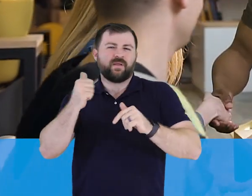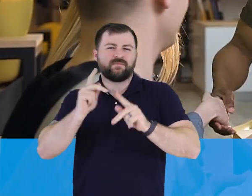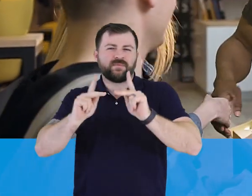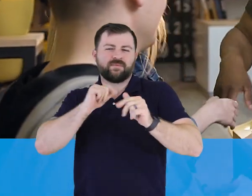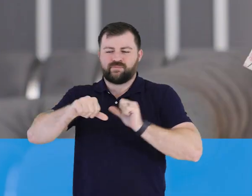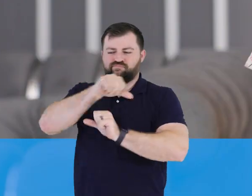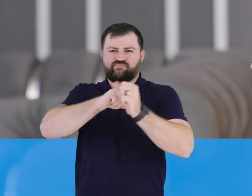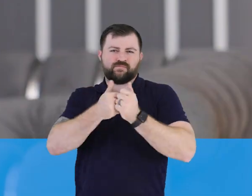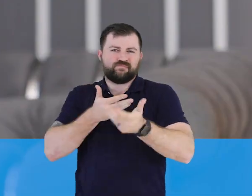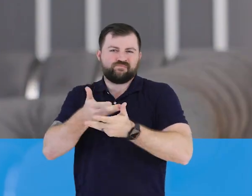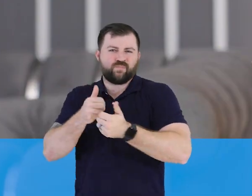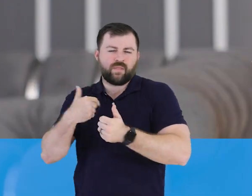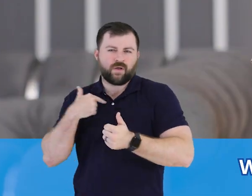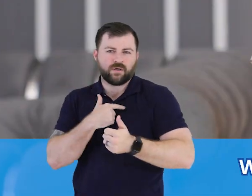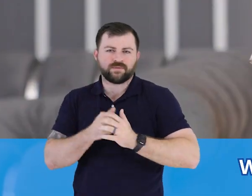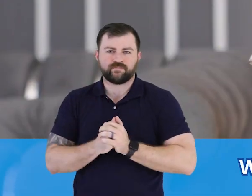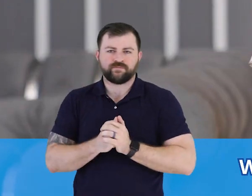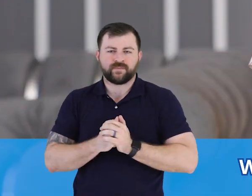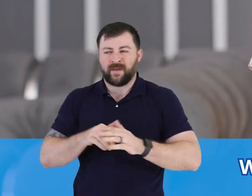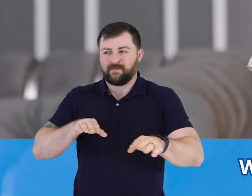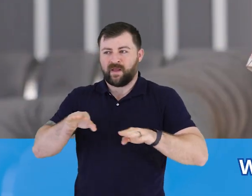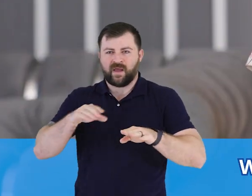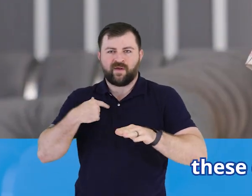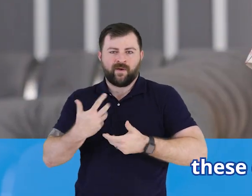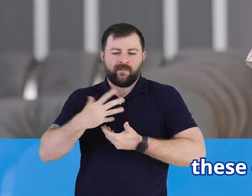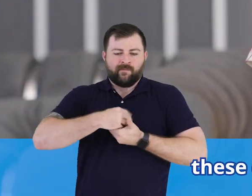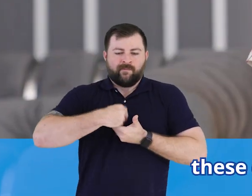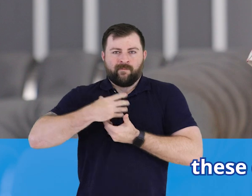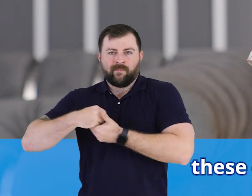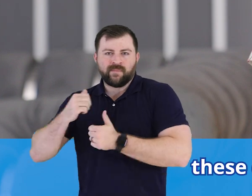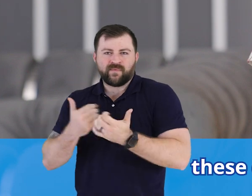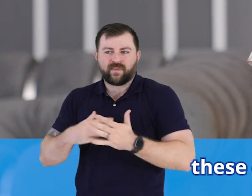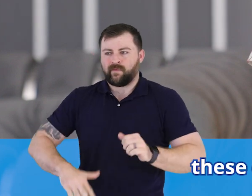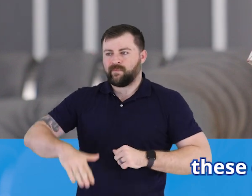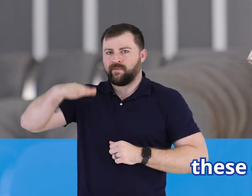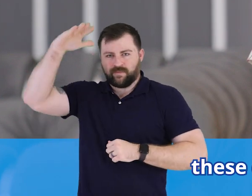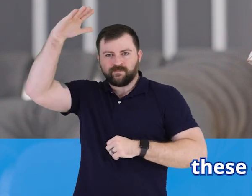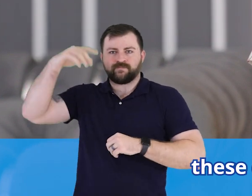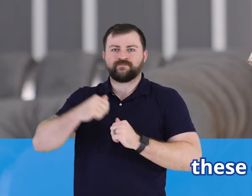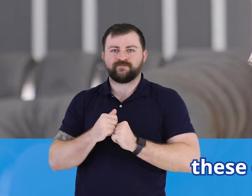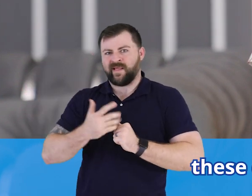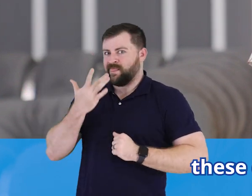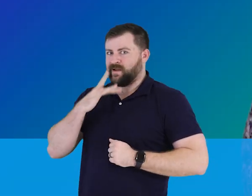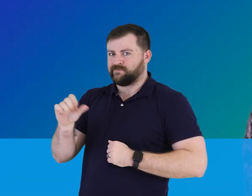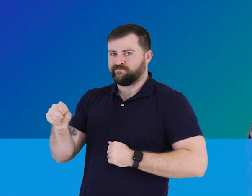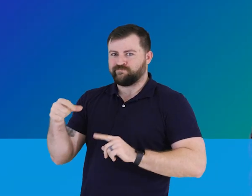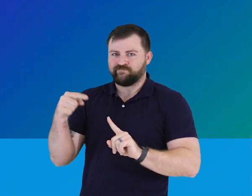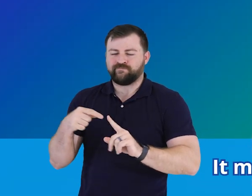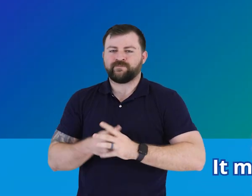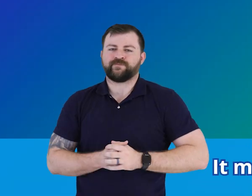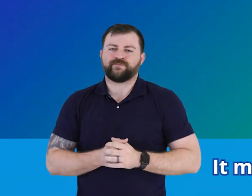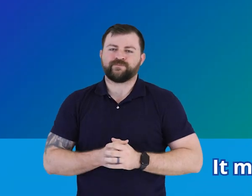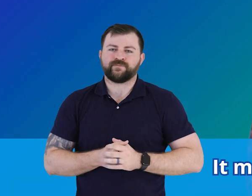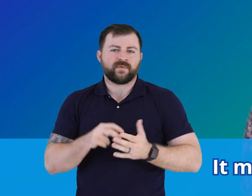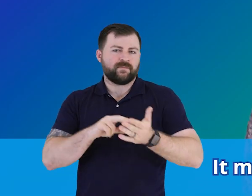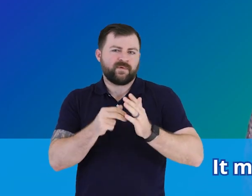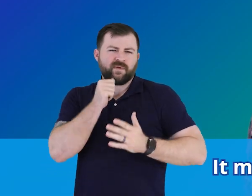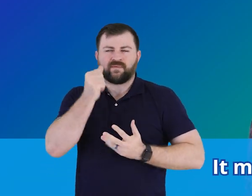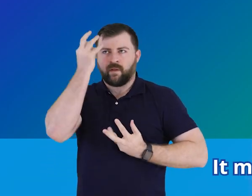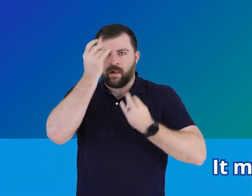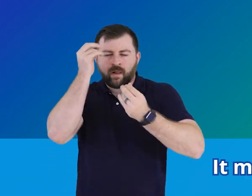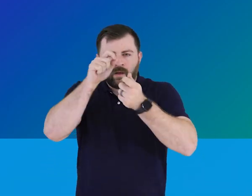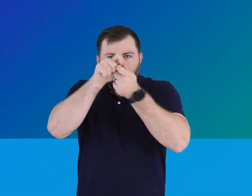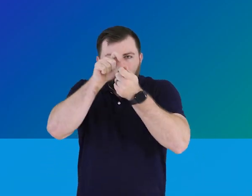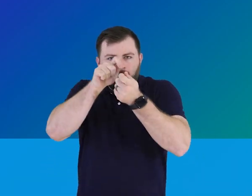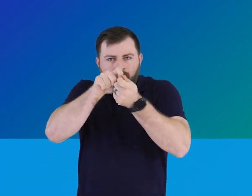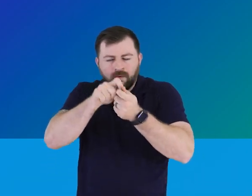to generally act around us. We've learned these behaviors, these cultural protocols from childhood and thankfully so. It means that